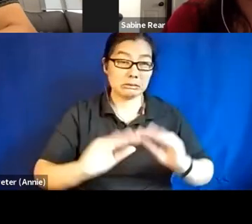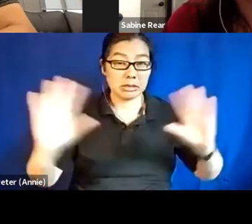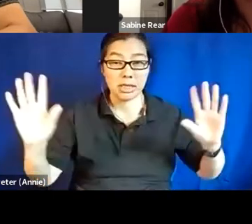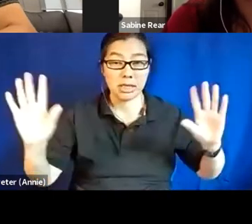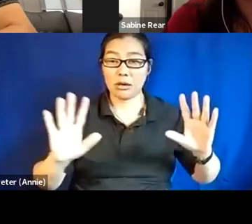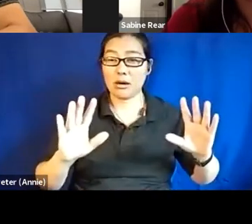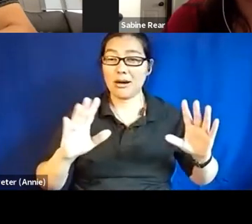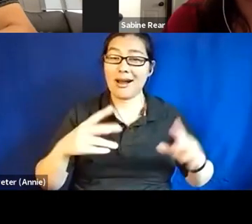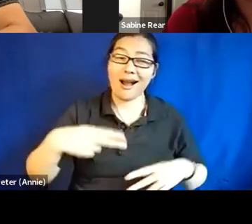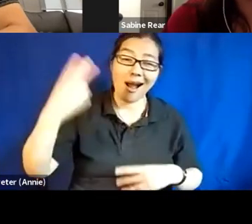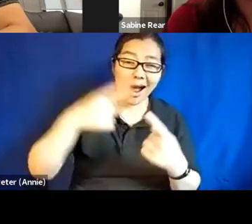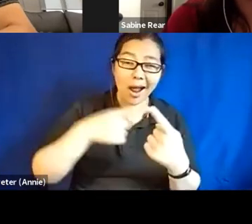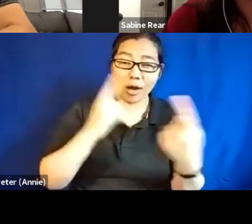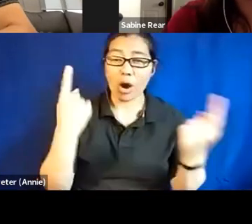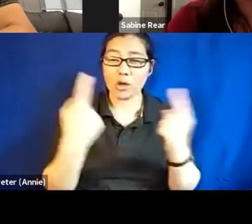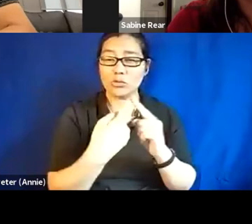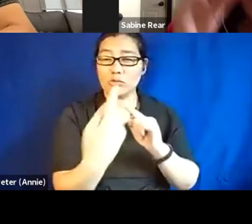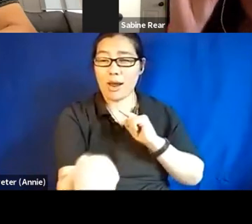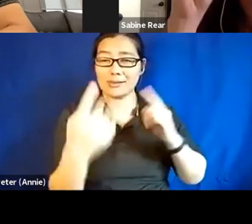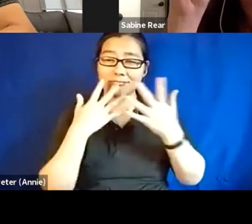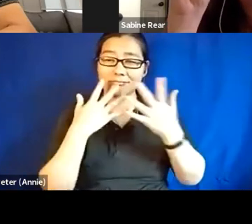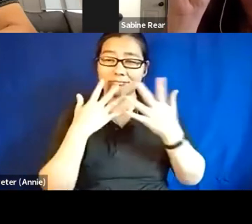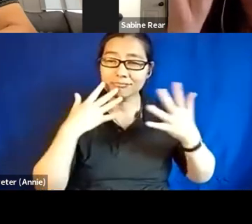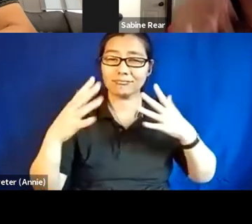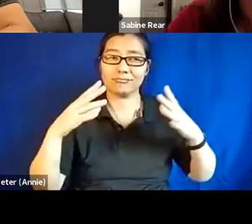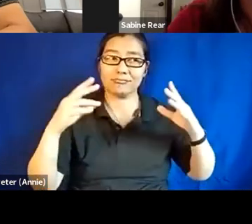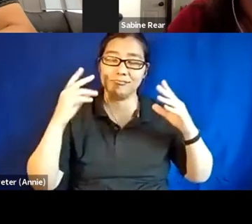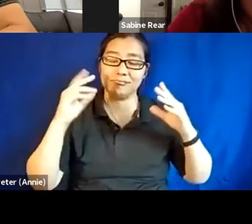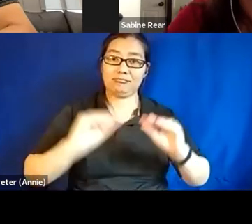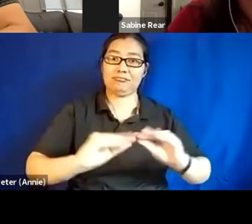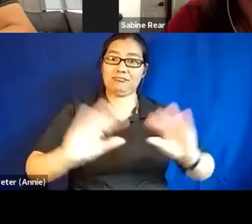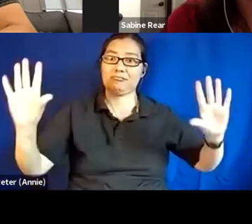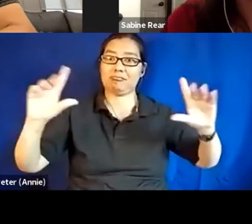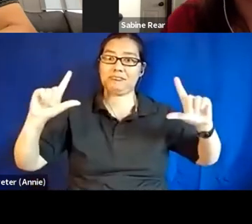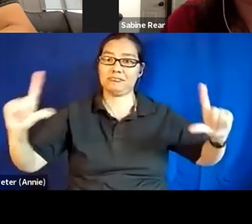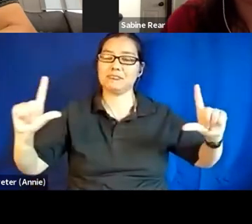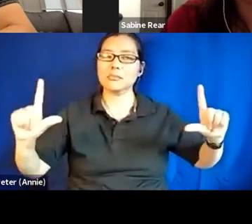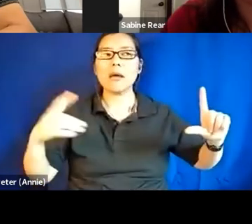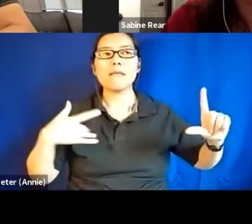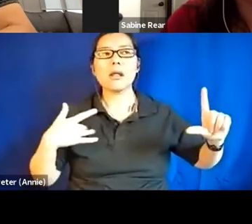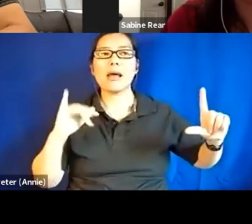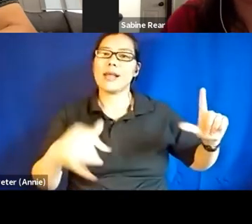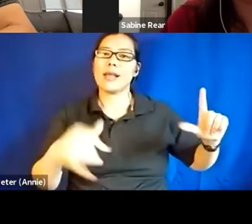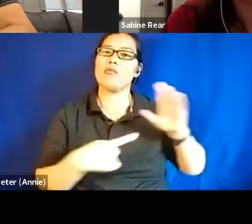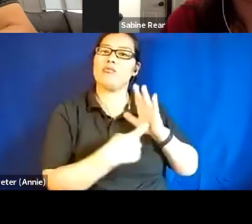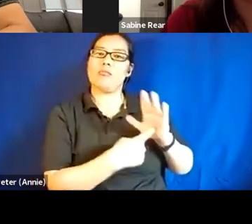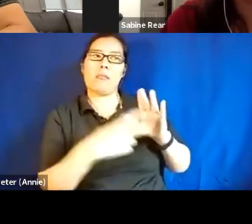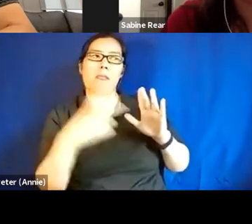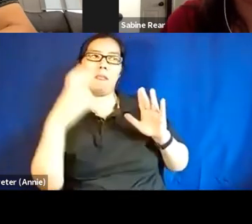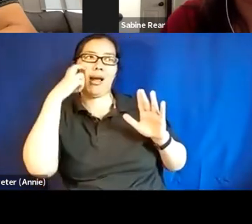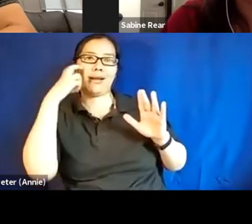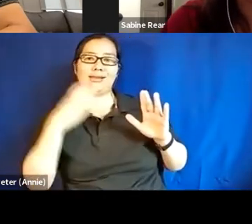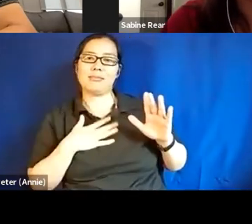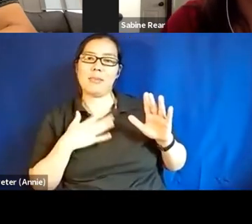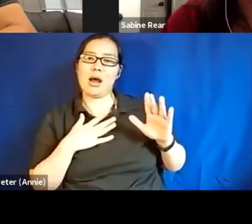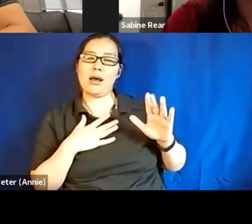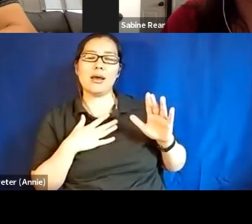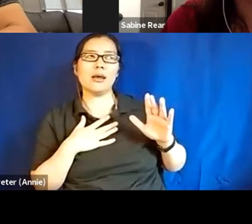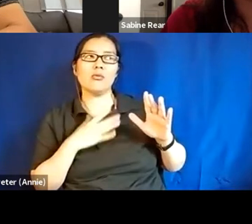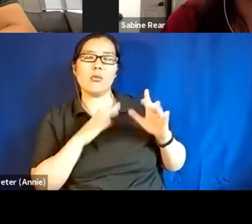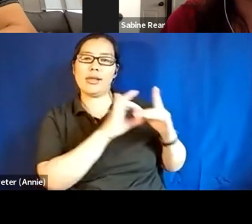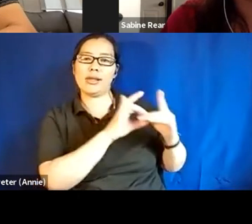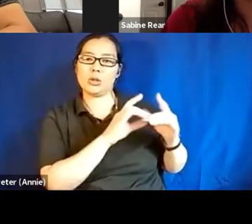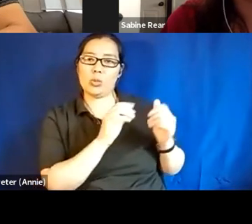is a part of the way in which I think about representing blindness in general, both my relationship with the sight that I have